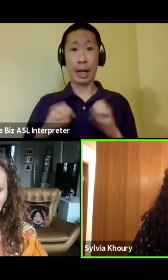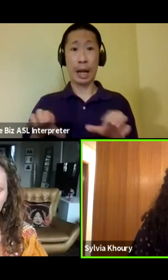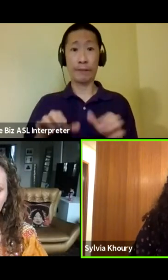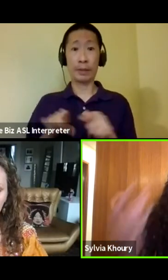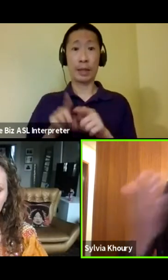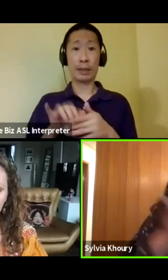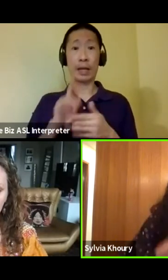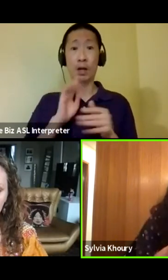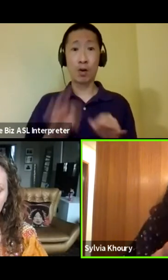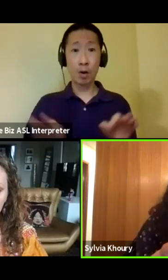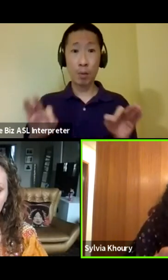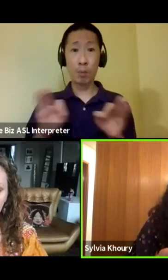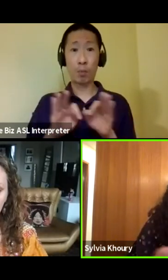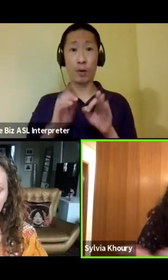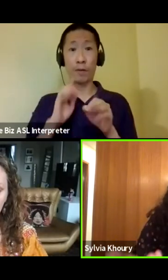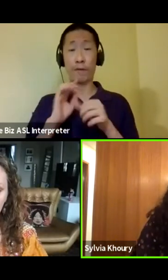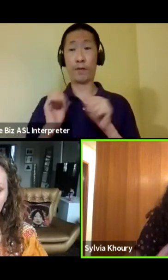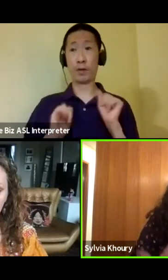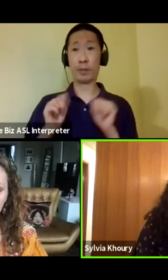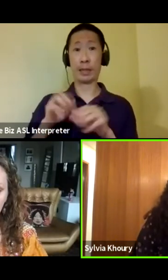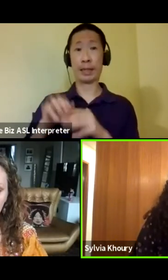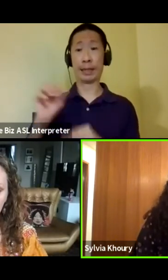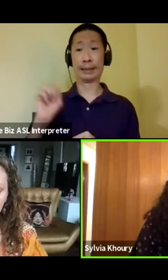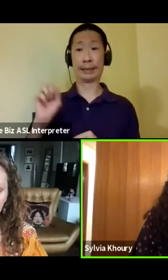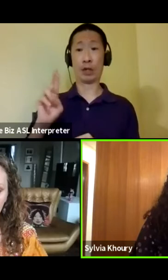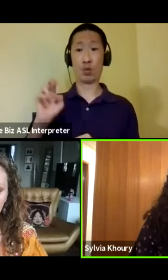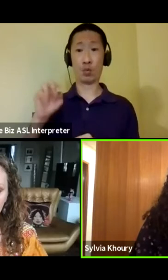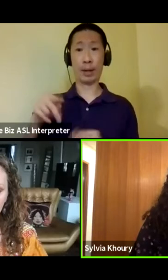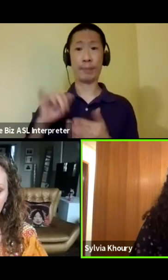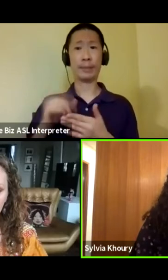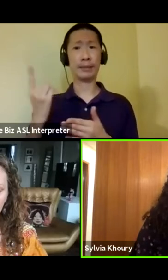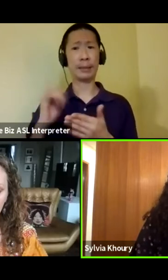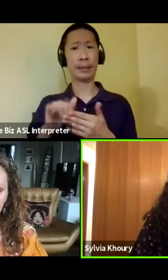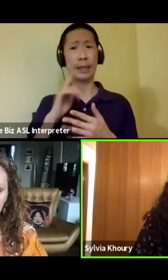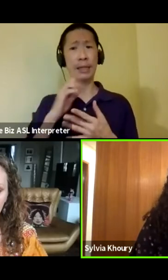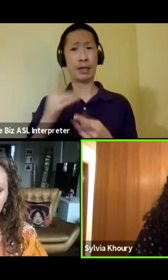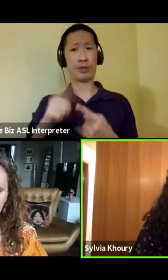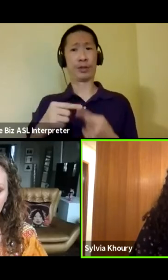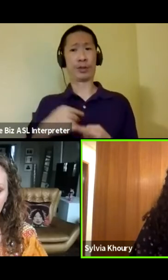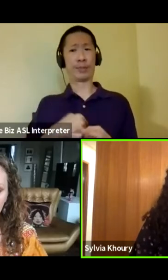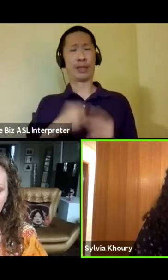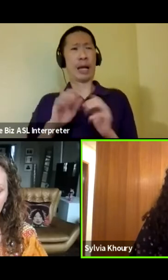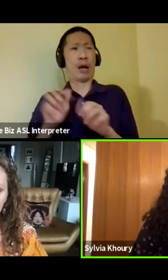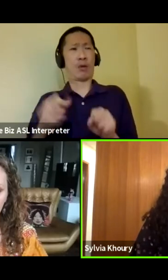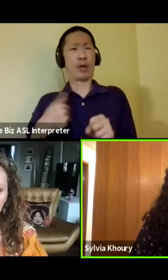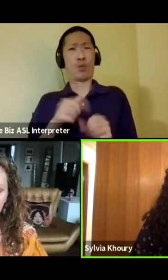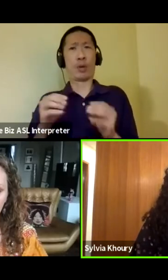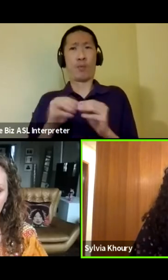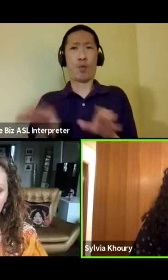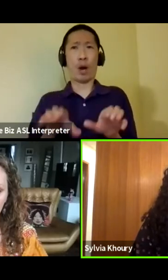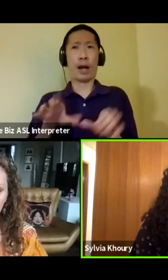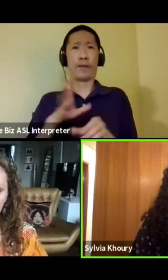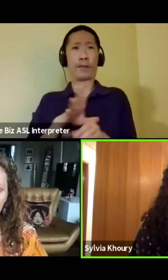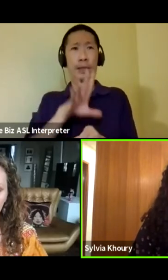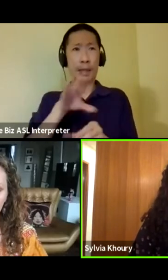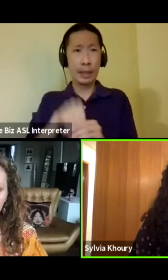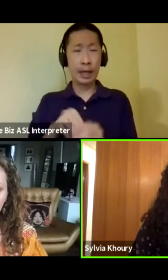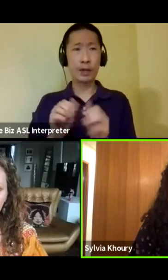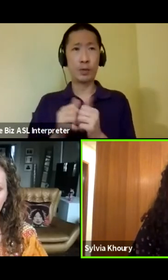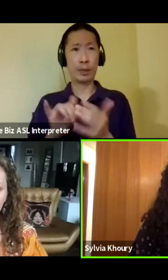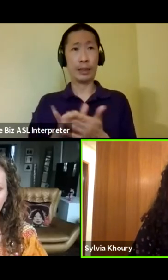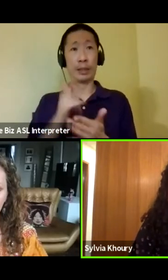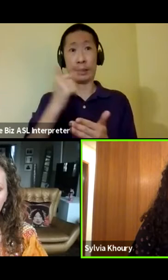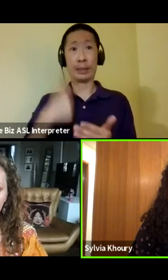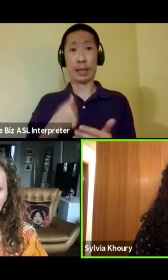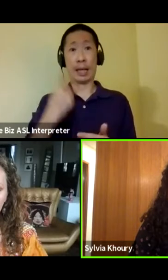very important. And like for the production at Seattle Rep, that would be something that would be really interesting to me is like, how can we more actively engage in this? Because I